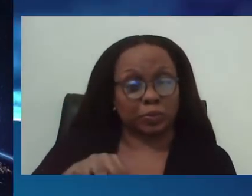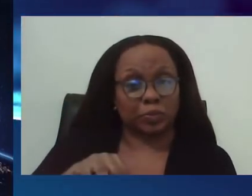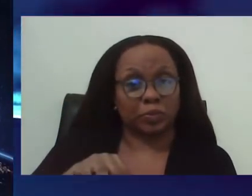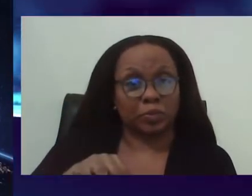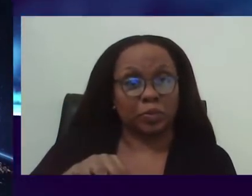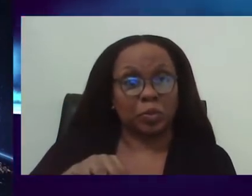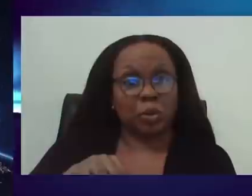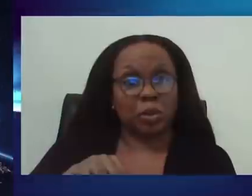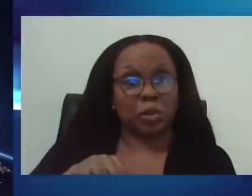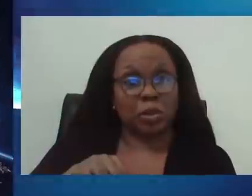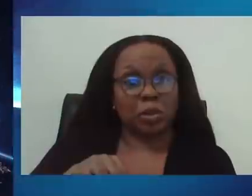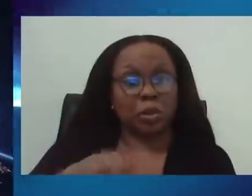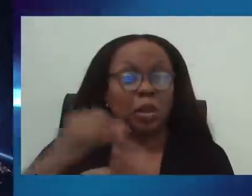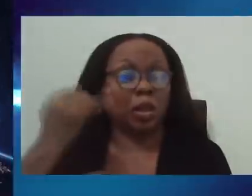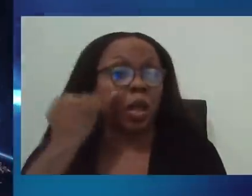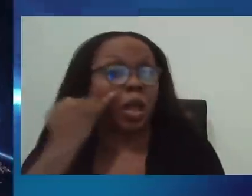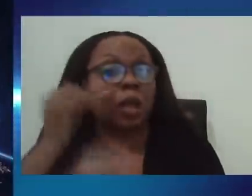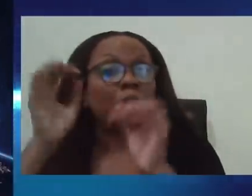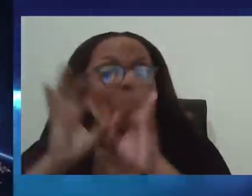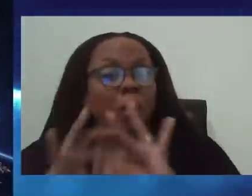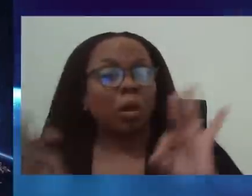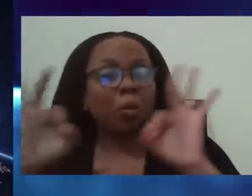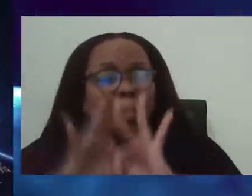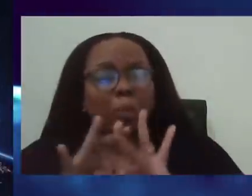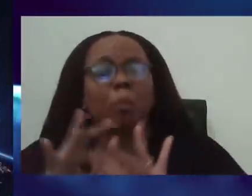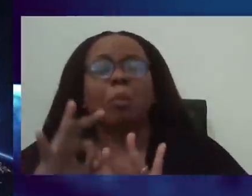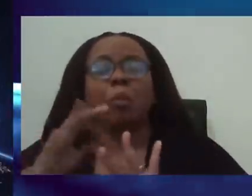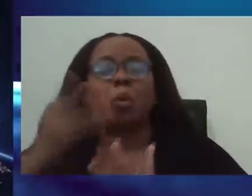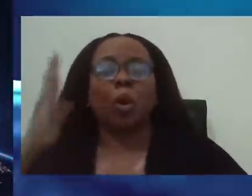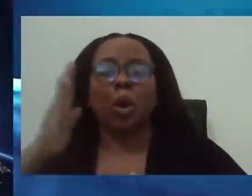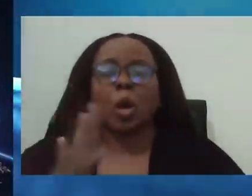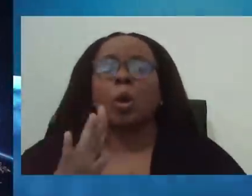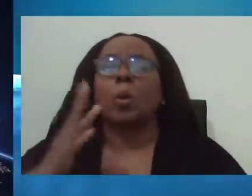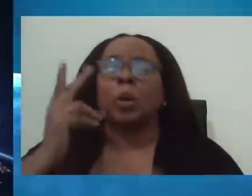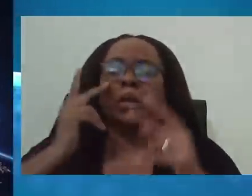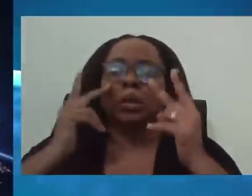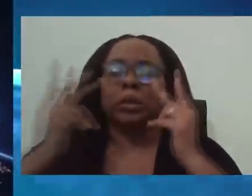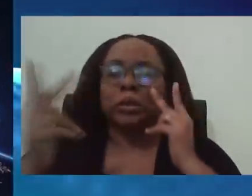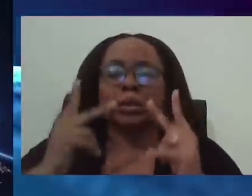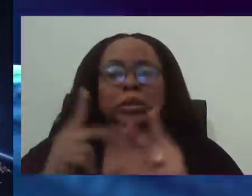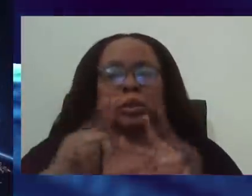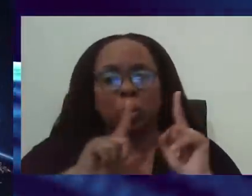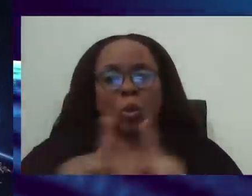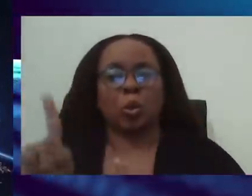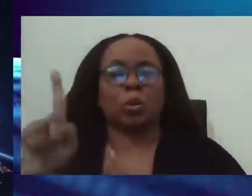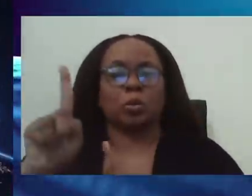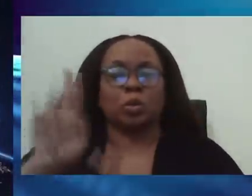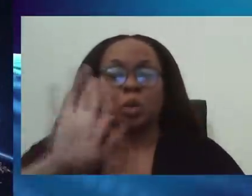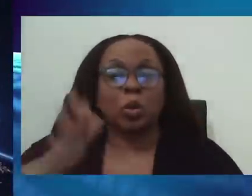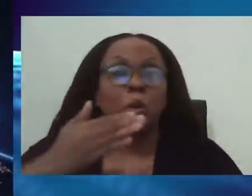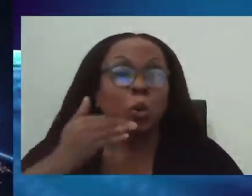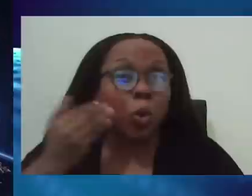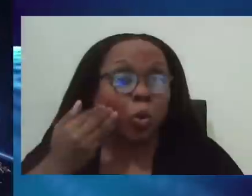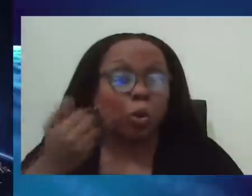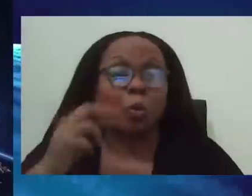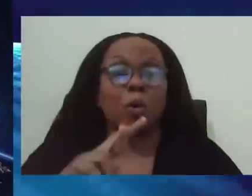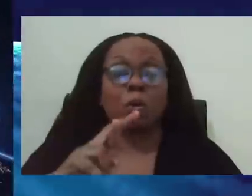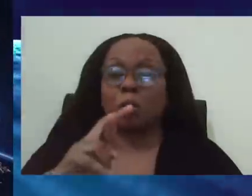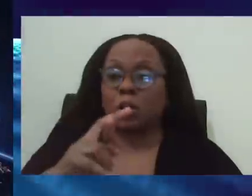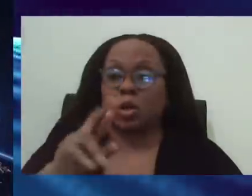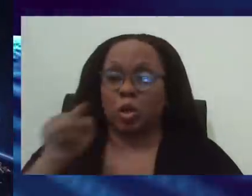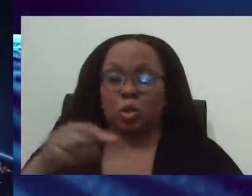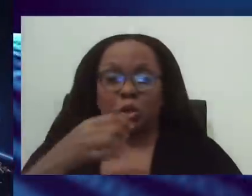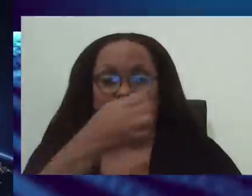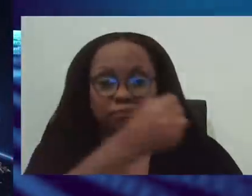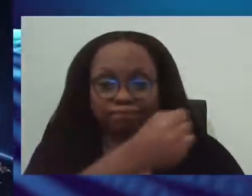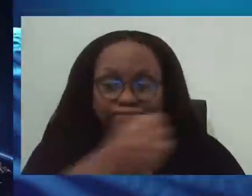the need be in terms of what your symptomatology is, we will then reach out to you physically or essentially transfer you to a facility where you can be